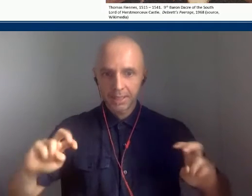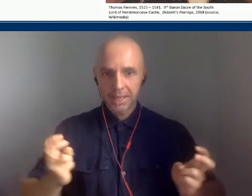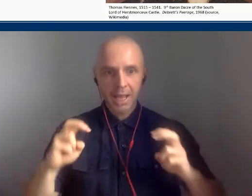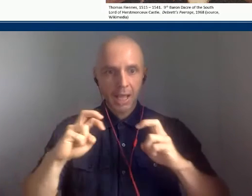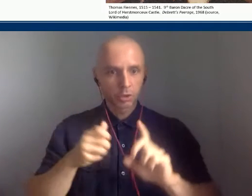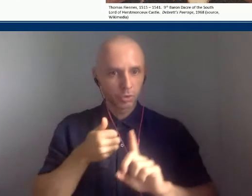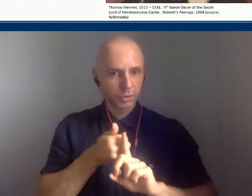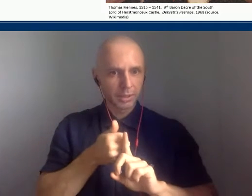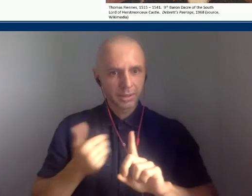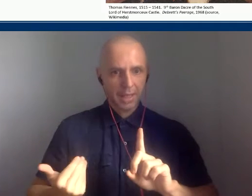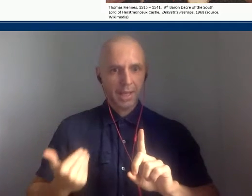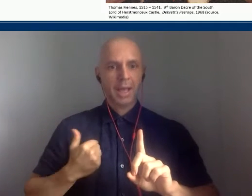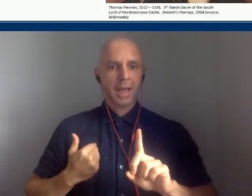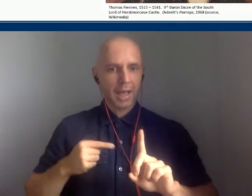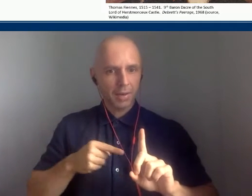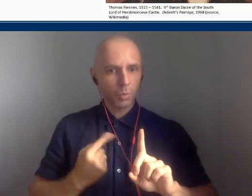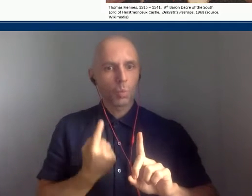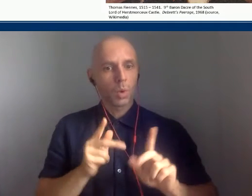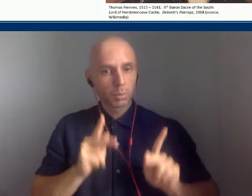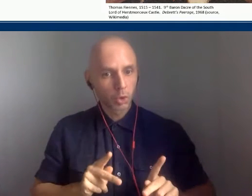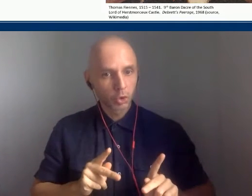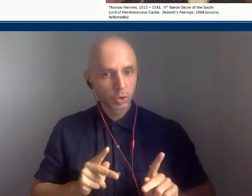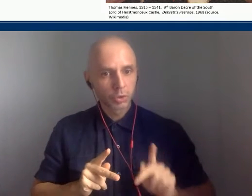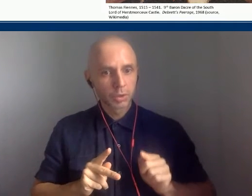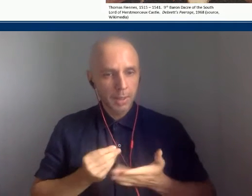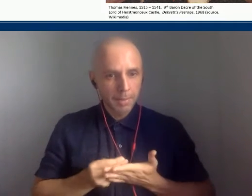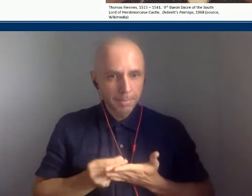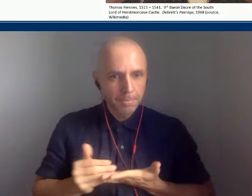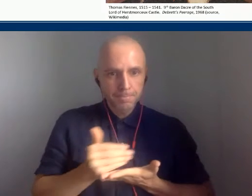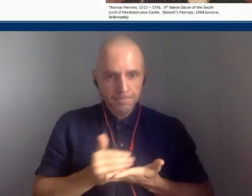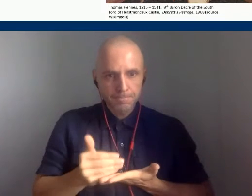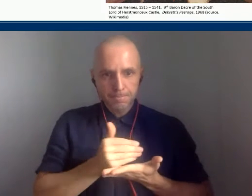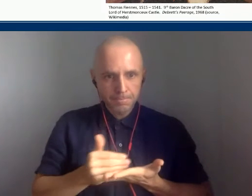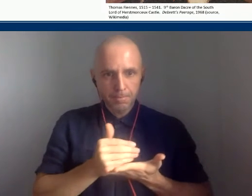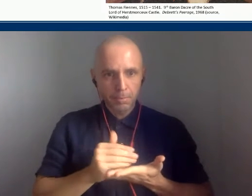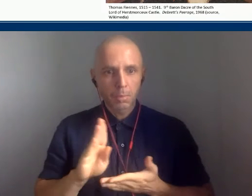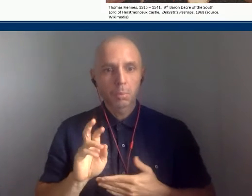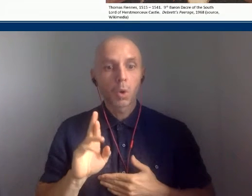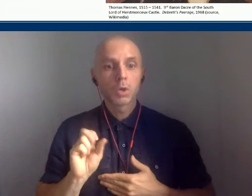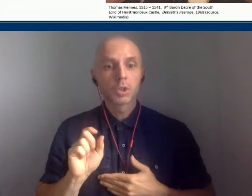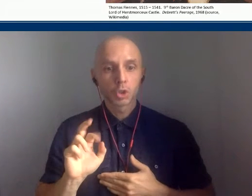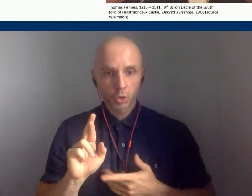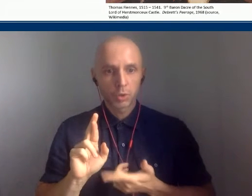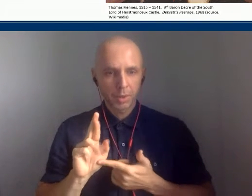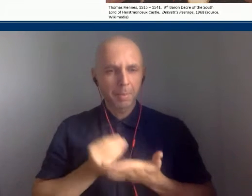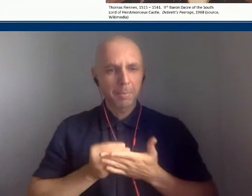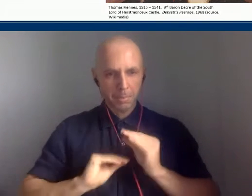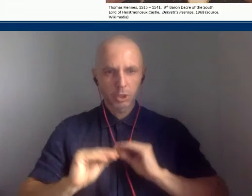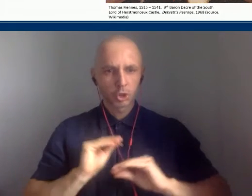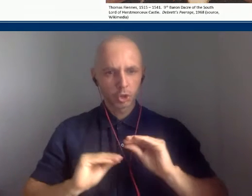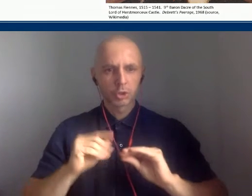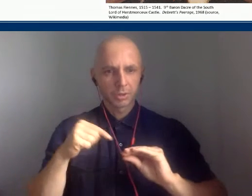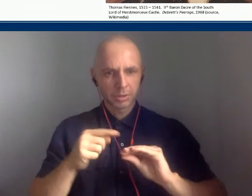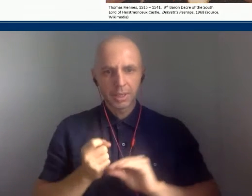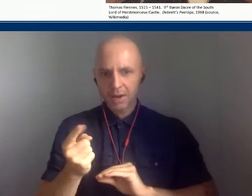a bursar who would have been keeping track of the annual expenditure of the castle and that means